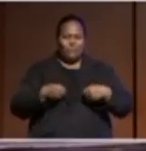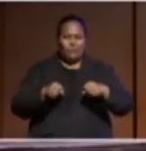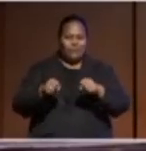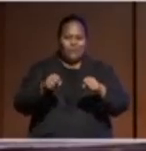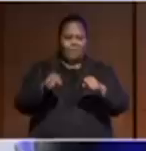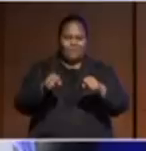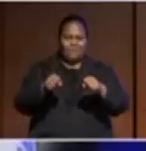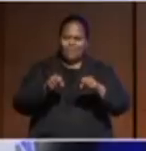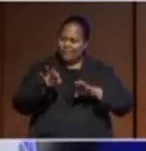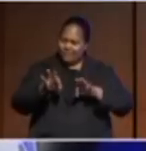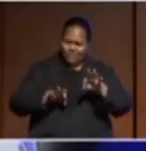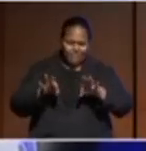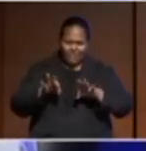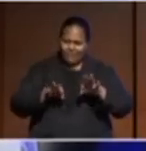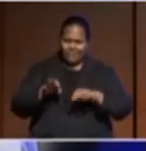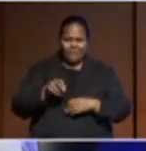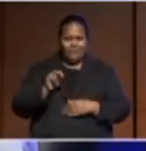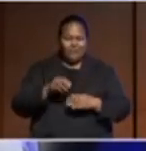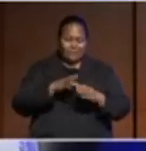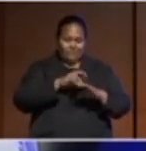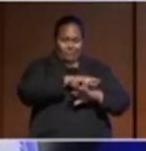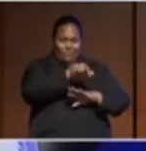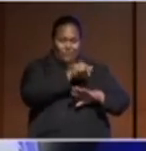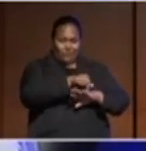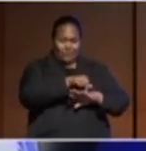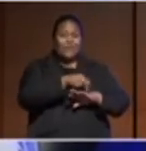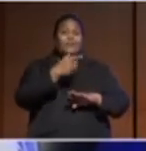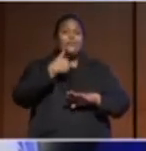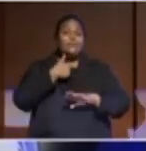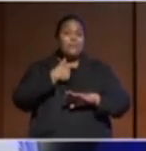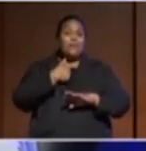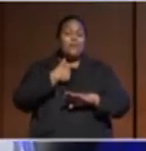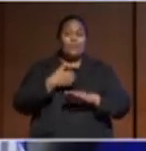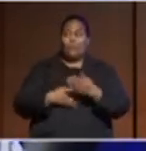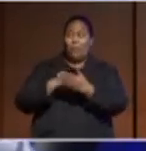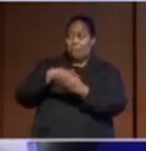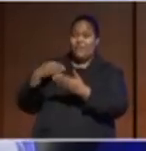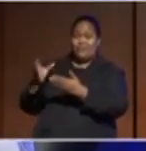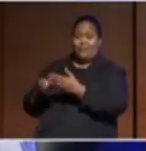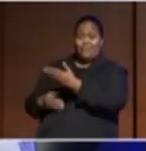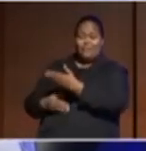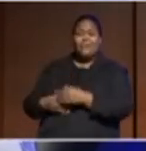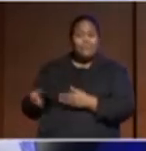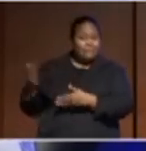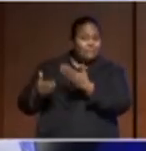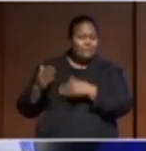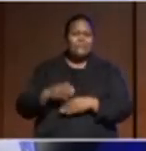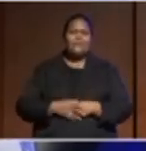do. But because it's, as Minister Kofi has said, it's about who we are.